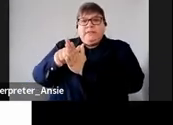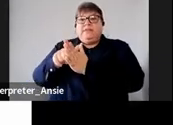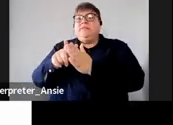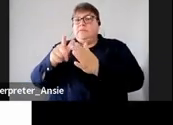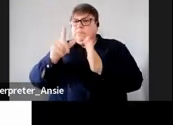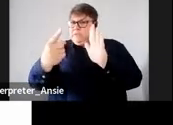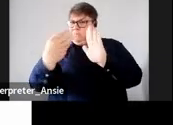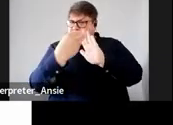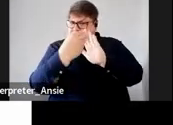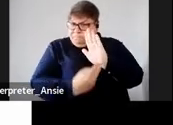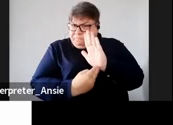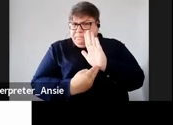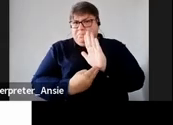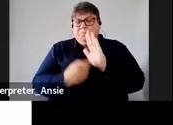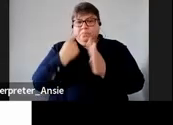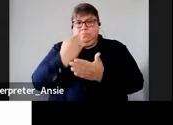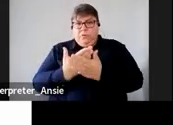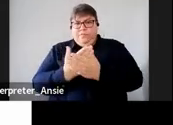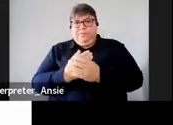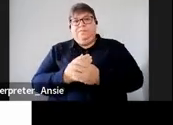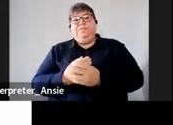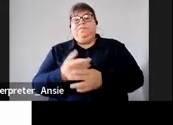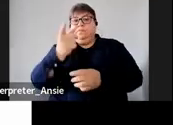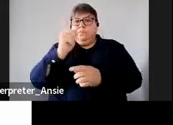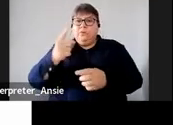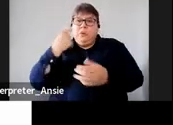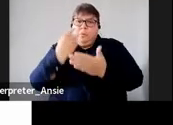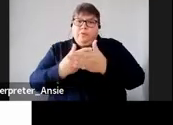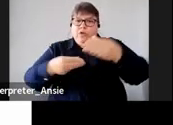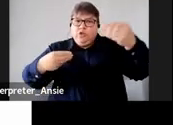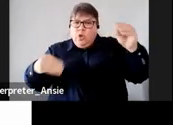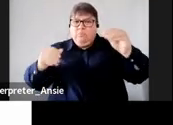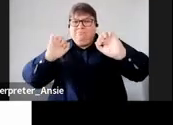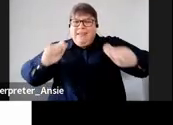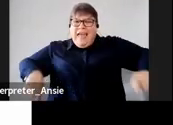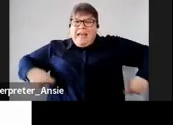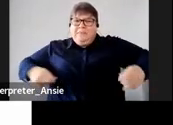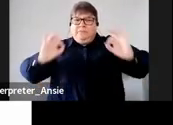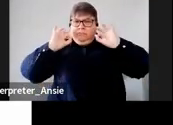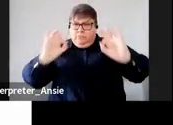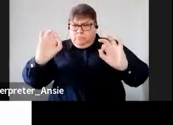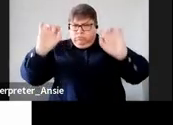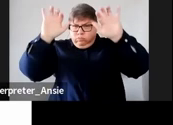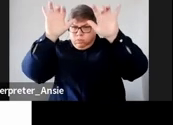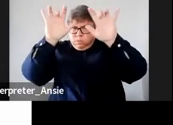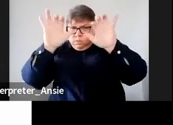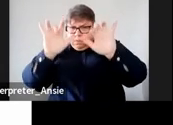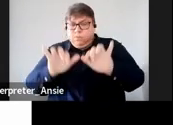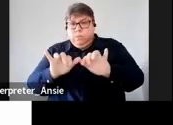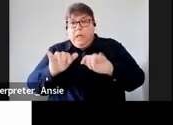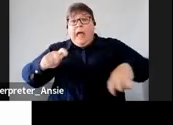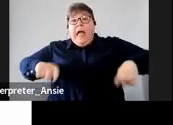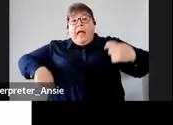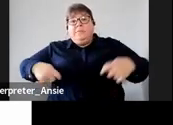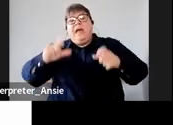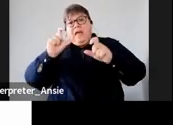the documentary proof are essential to enable you to claim actual expenses in CERT expenses may be overlooked unless